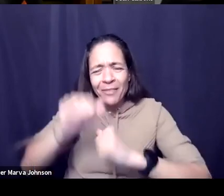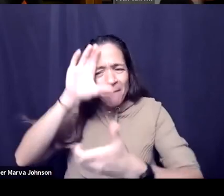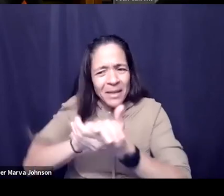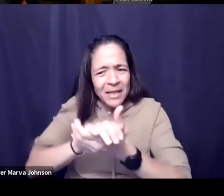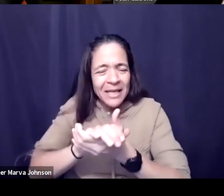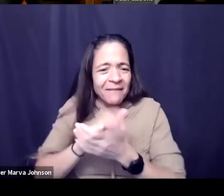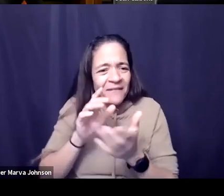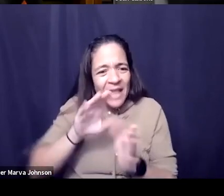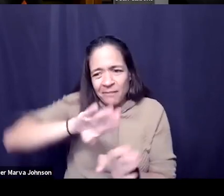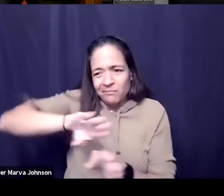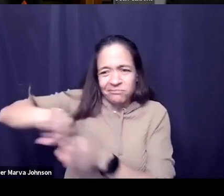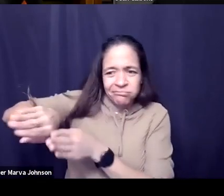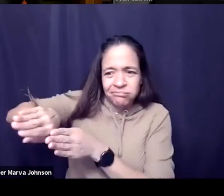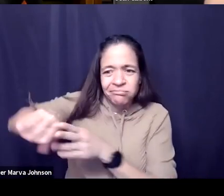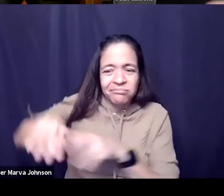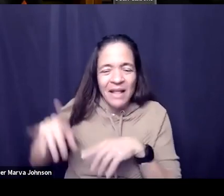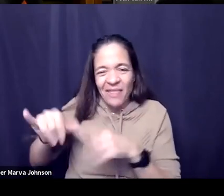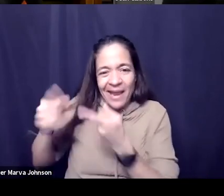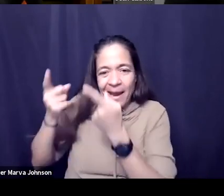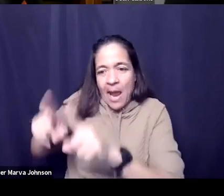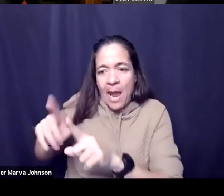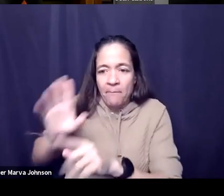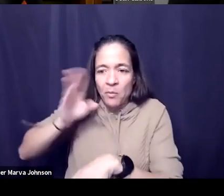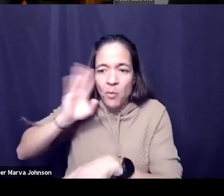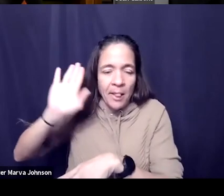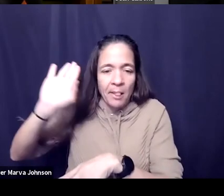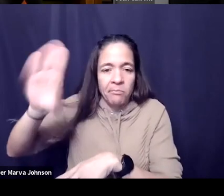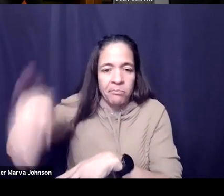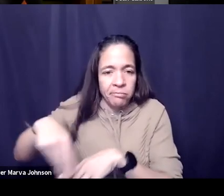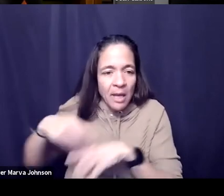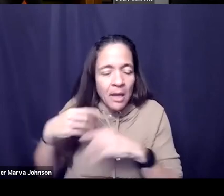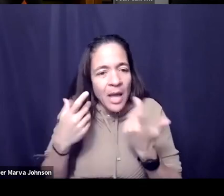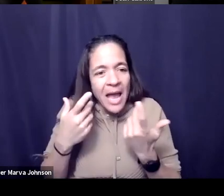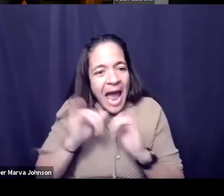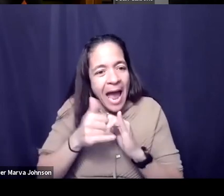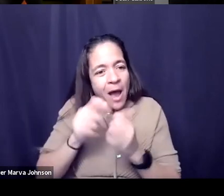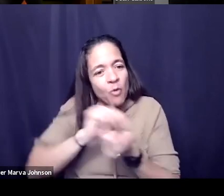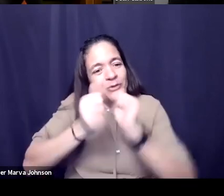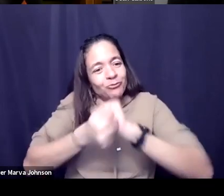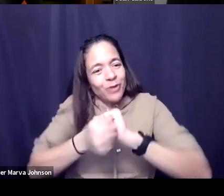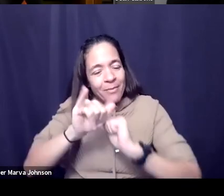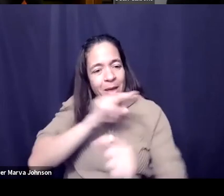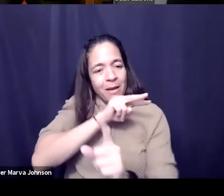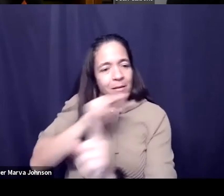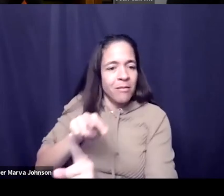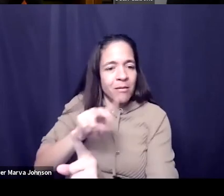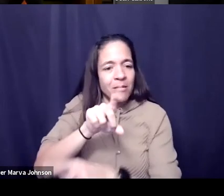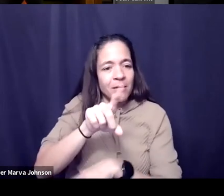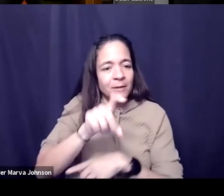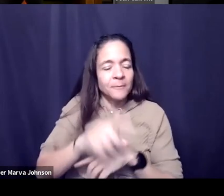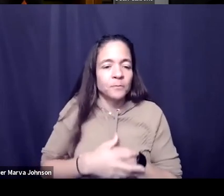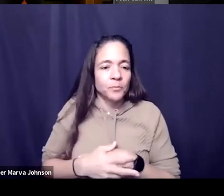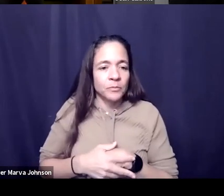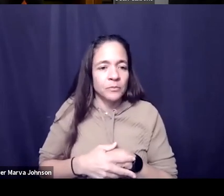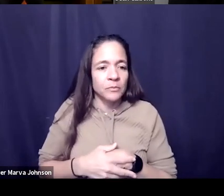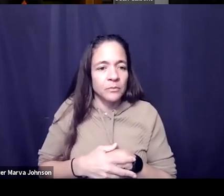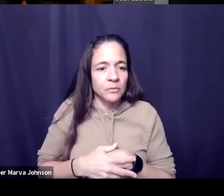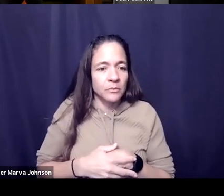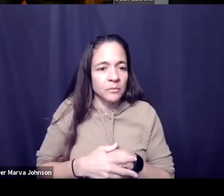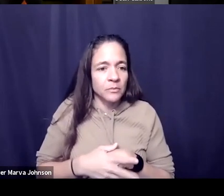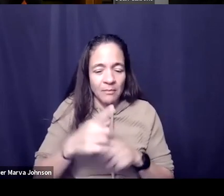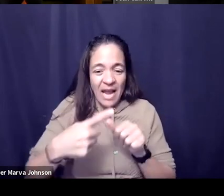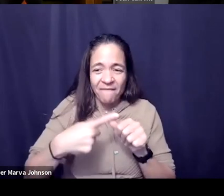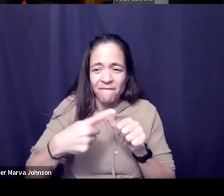just a a happy accident that occurs on your way to a better tomorrow i'll first call out that the word